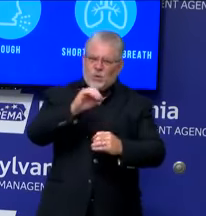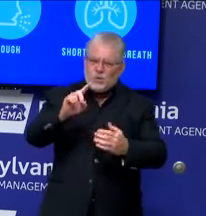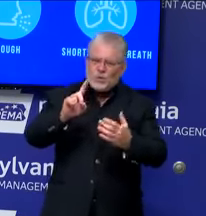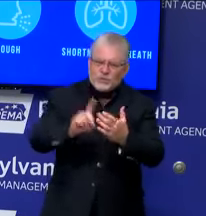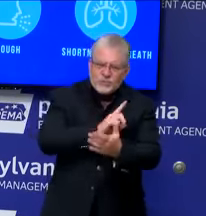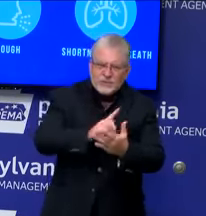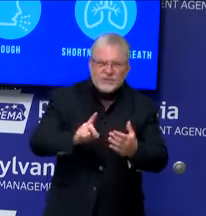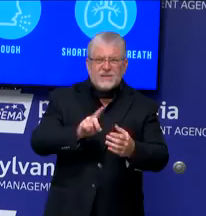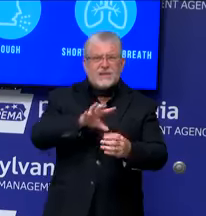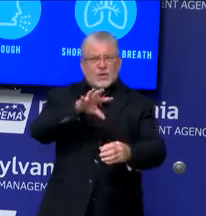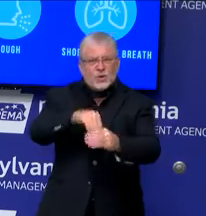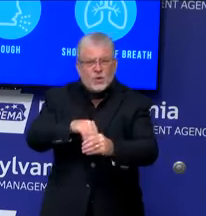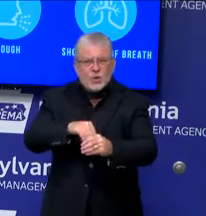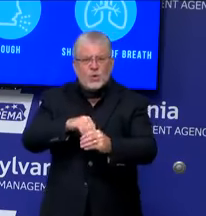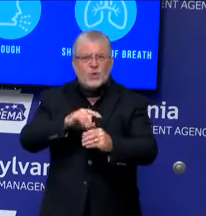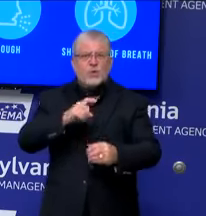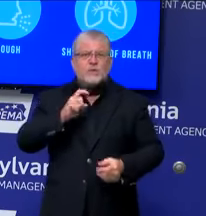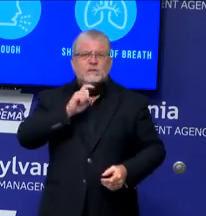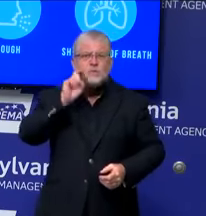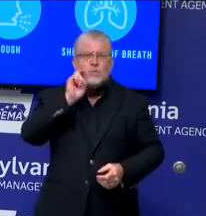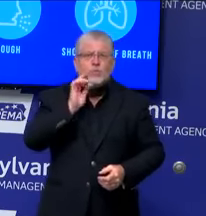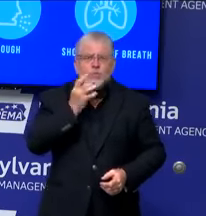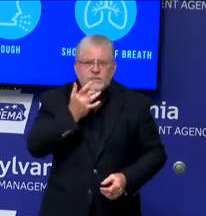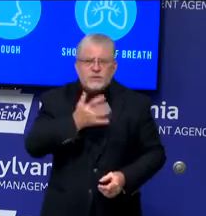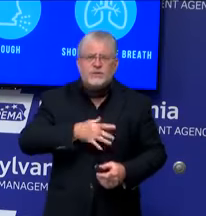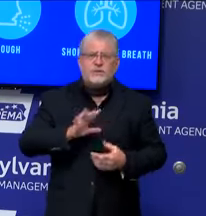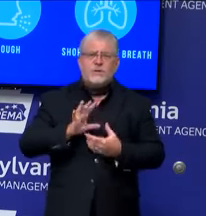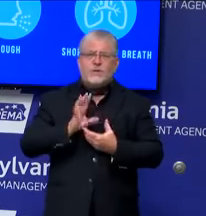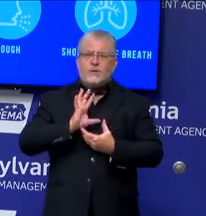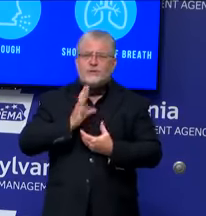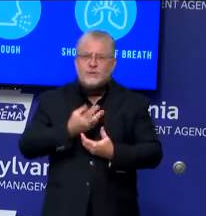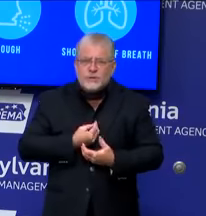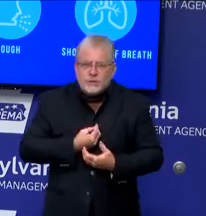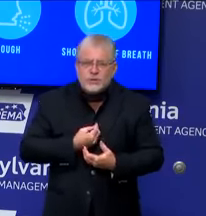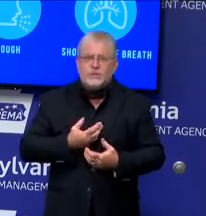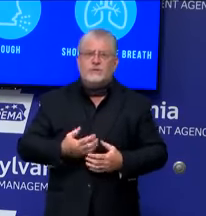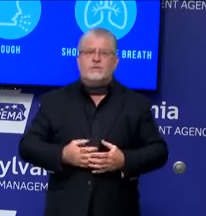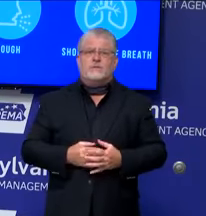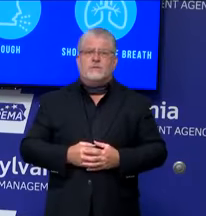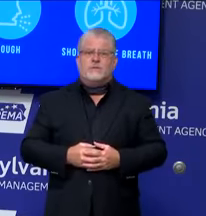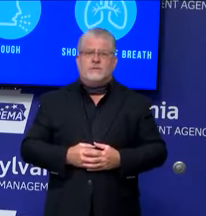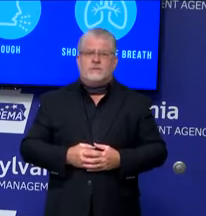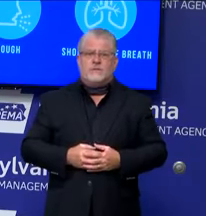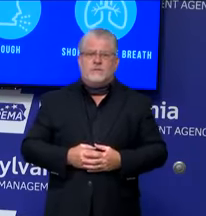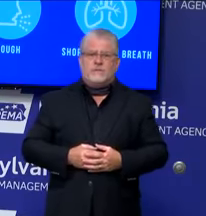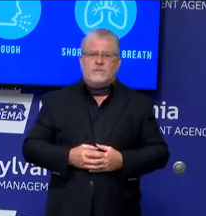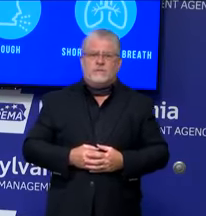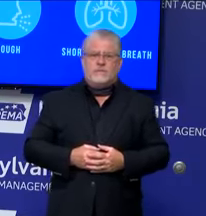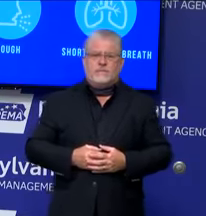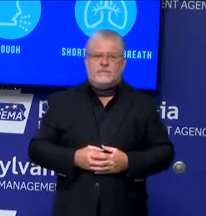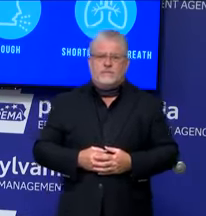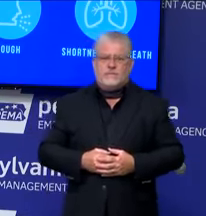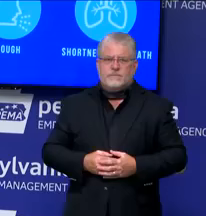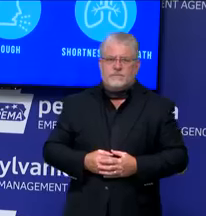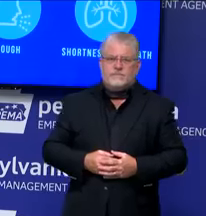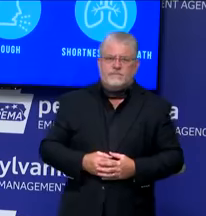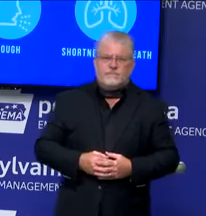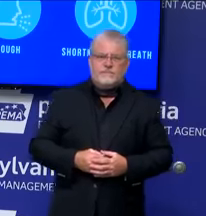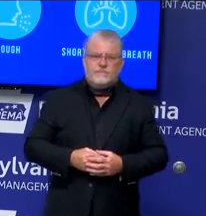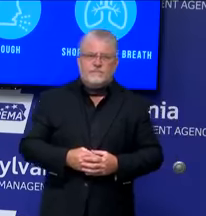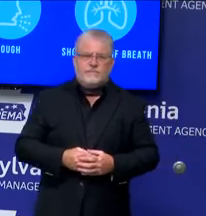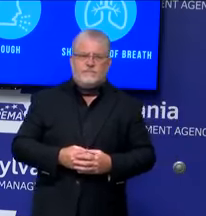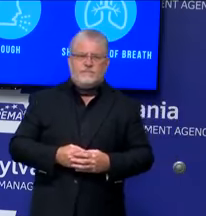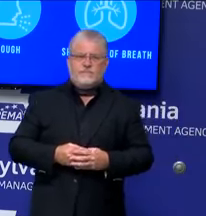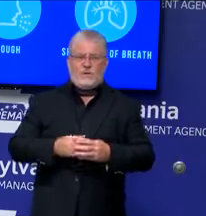The other is I think that people are very, very stressed. And I think that I don't blame them. I mean, we're in the middle of the biggest global pandemic since 1918.